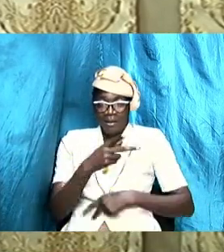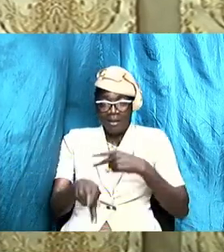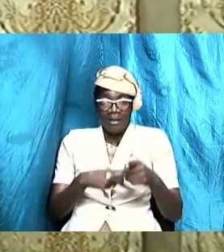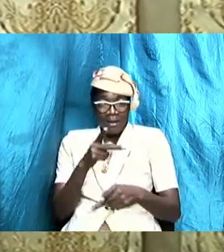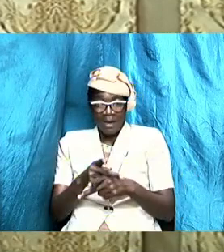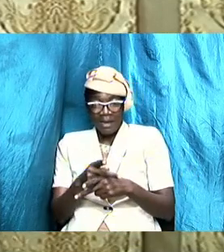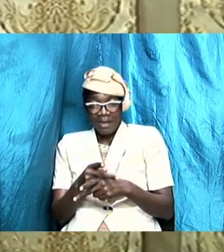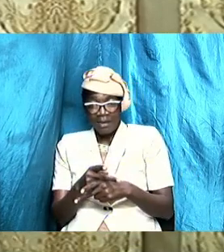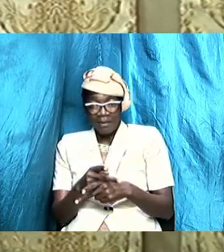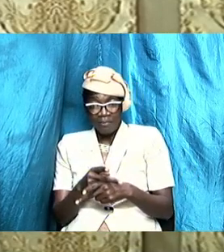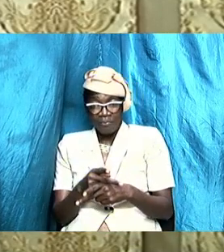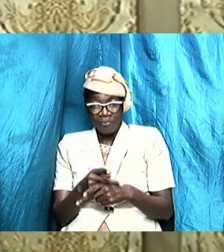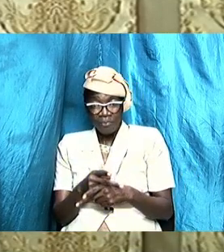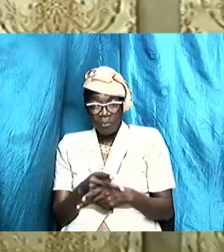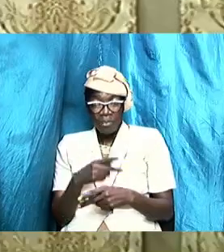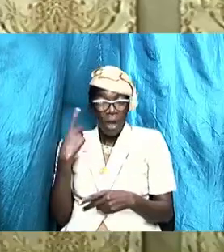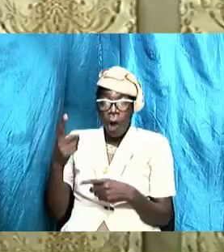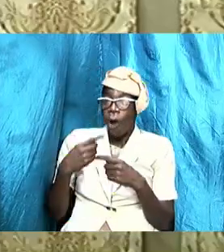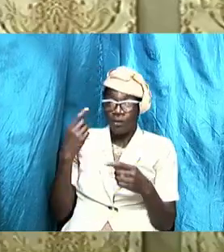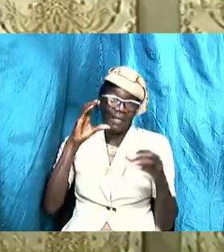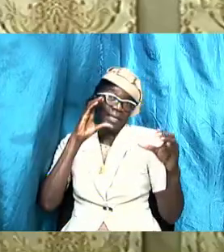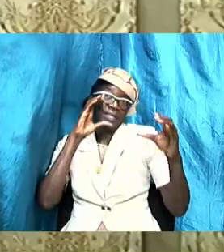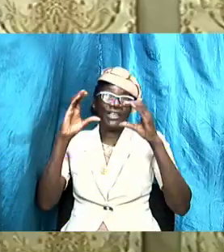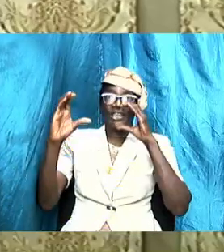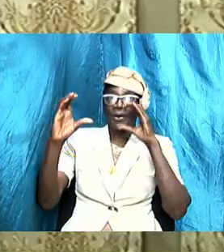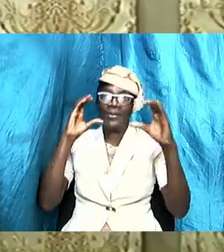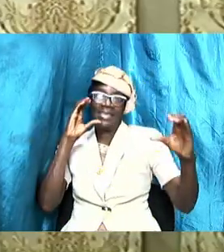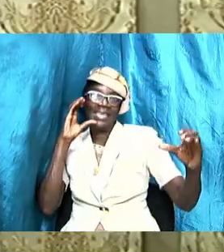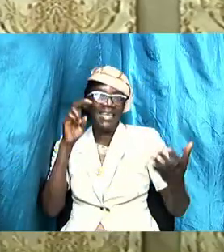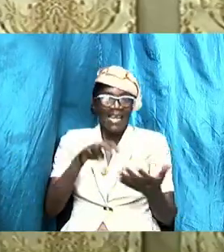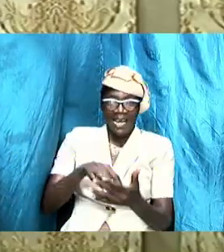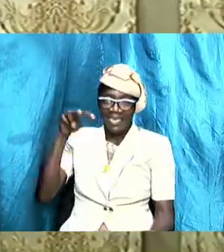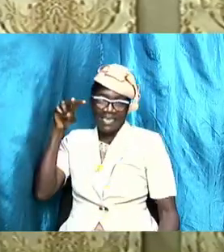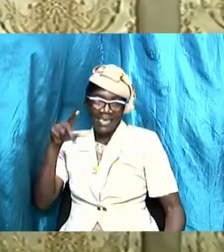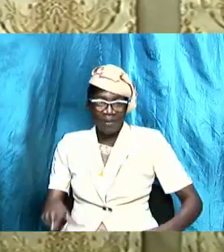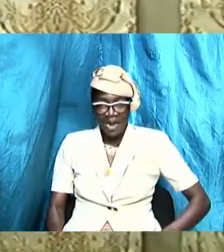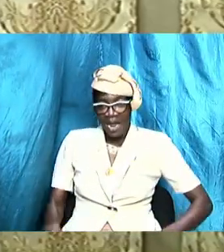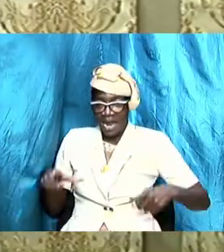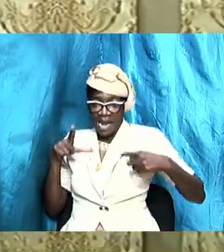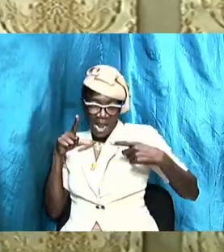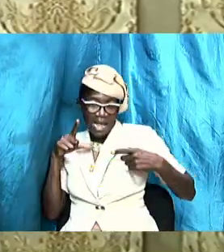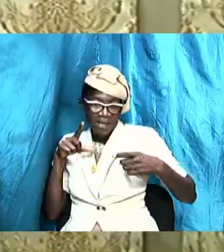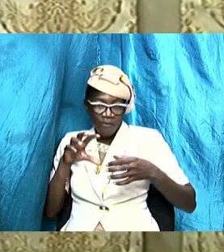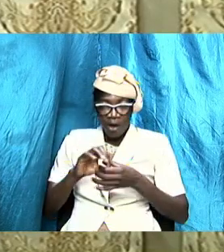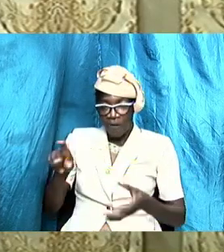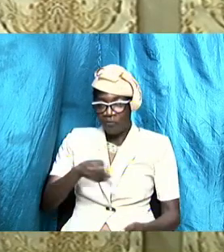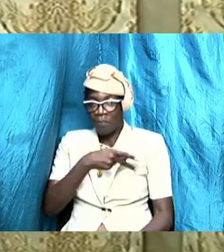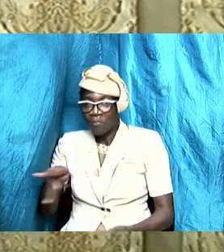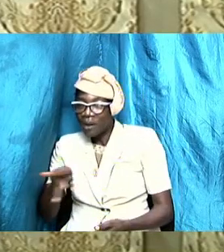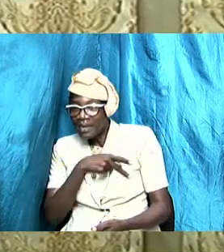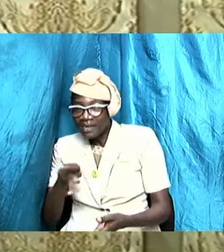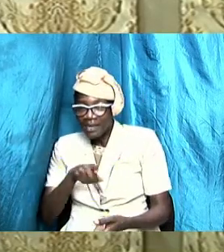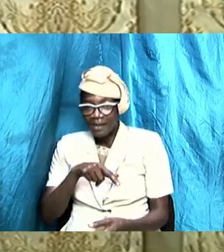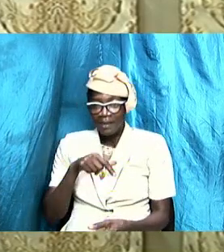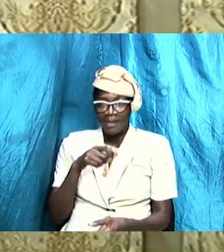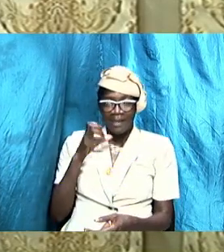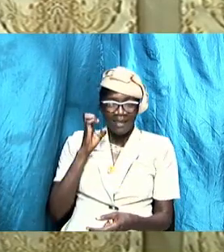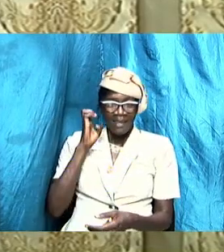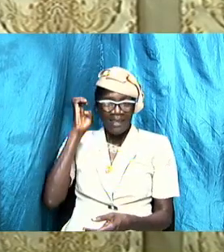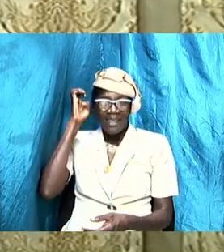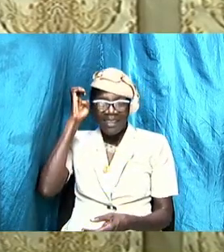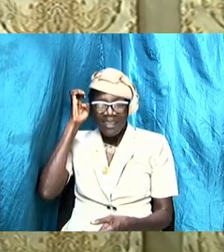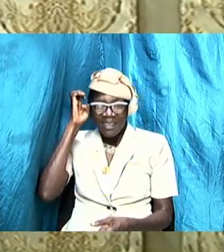effervescent and shouting and skipping and the life of the party and everything and he is calm and easy going